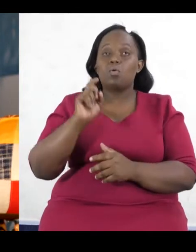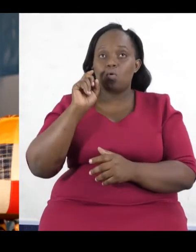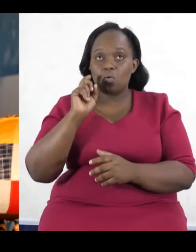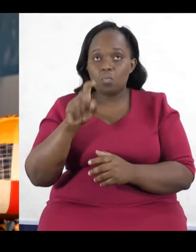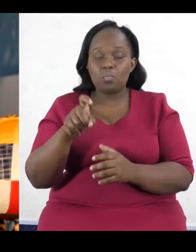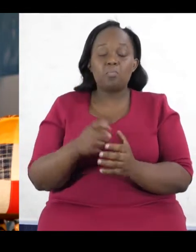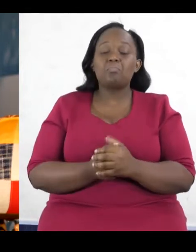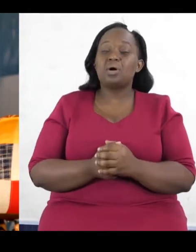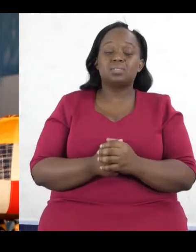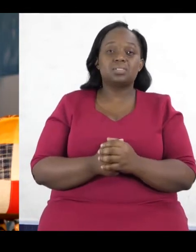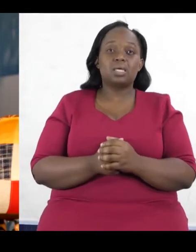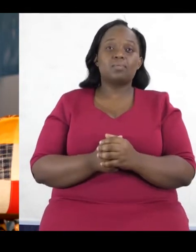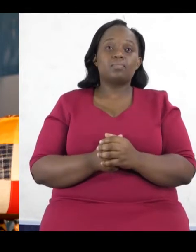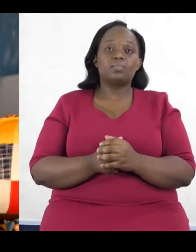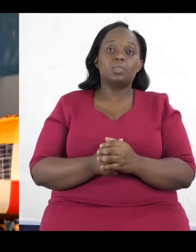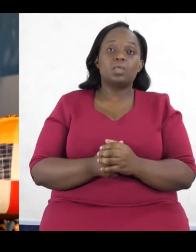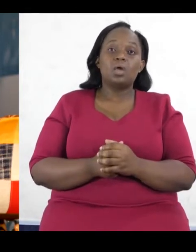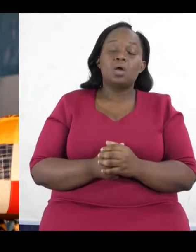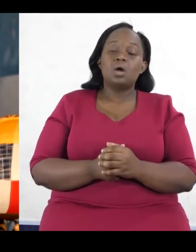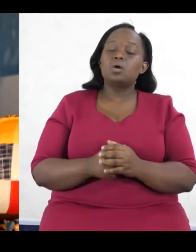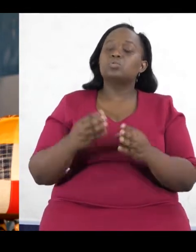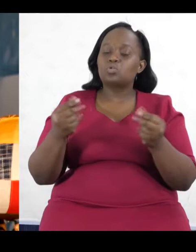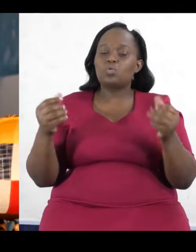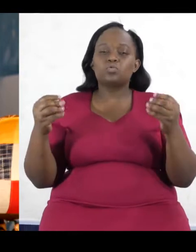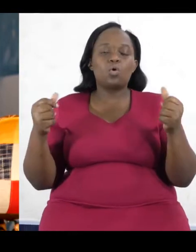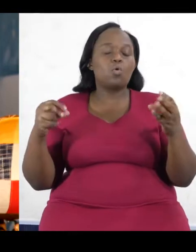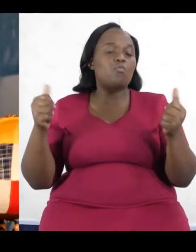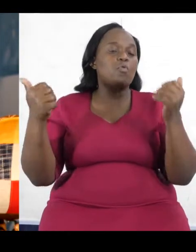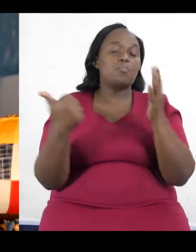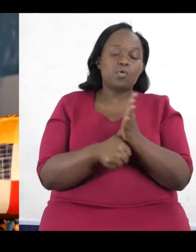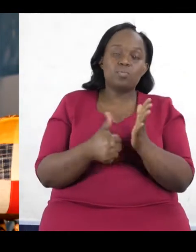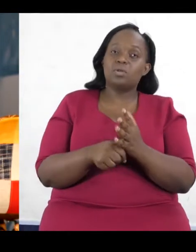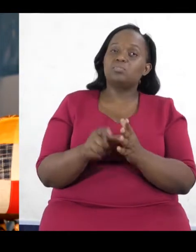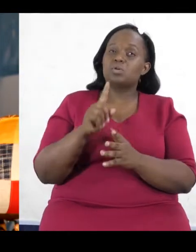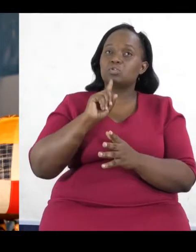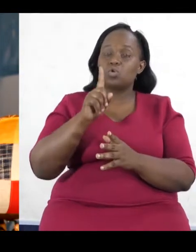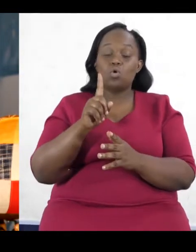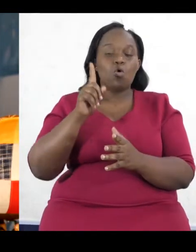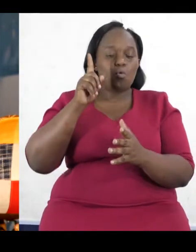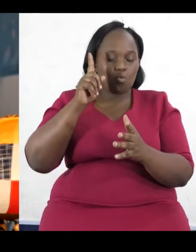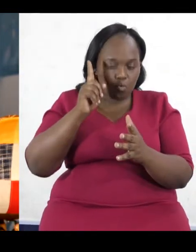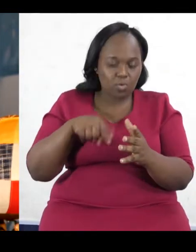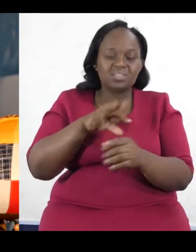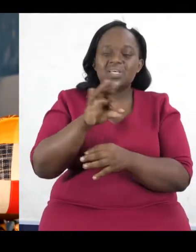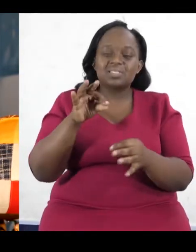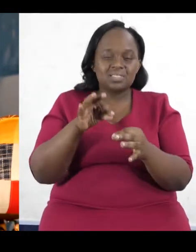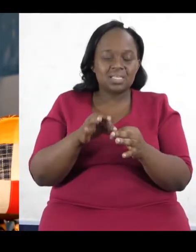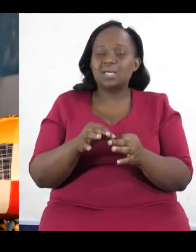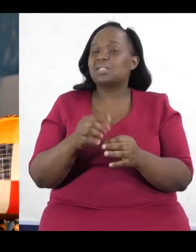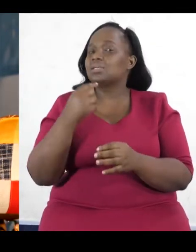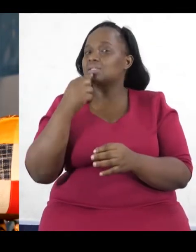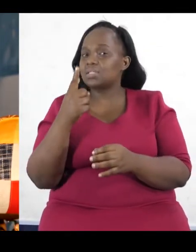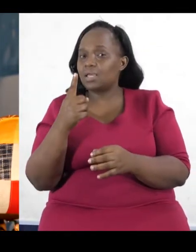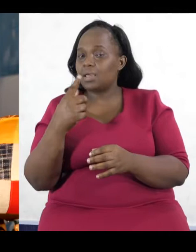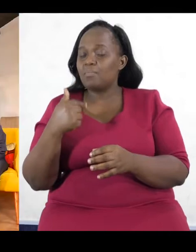So, you kind of have to, like, wade through these toxic waters and just find out, you know, okay, so what